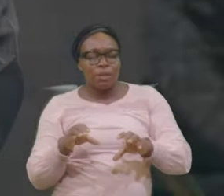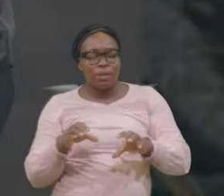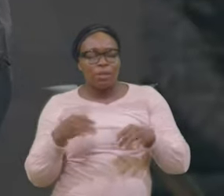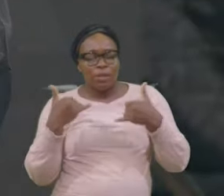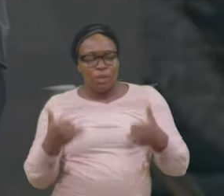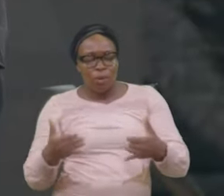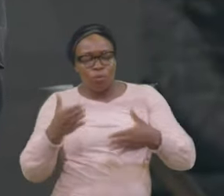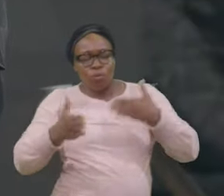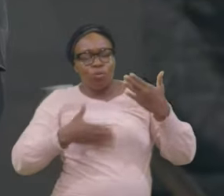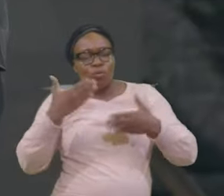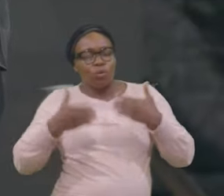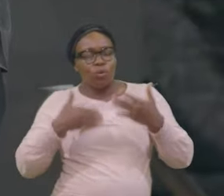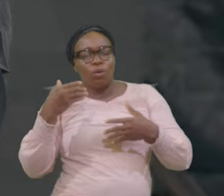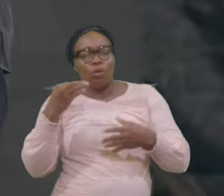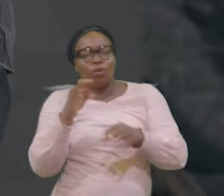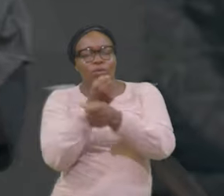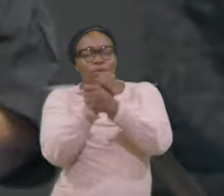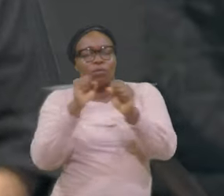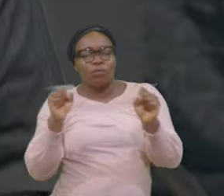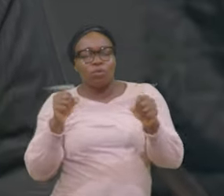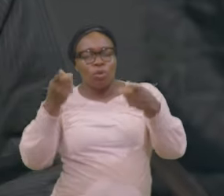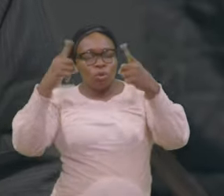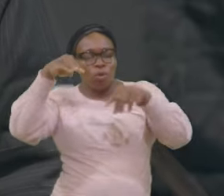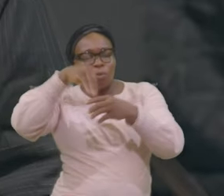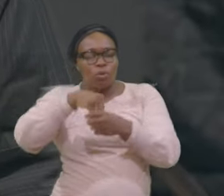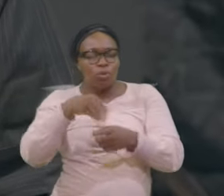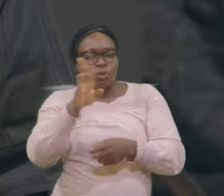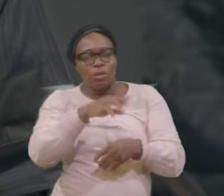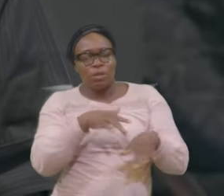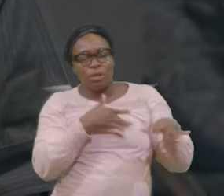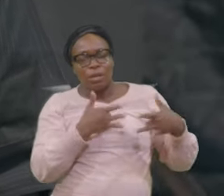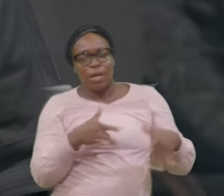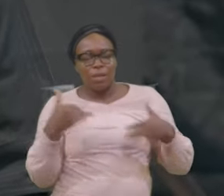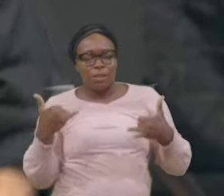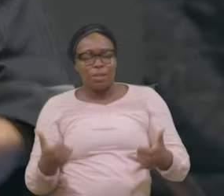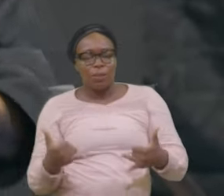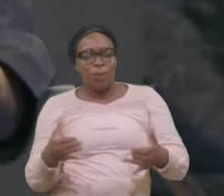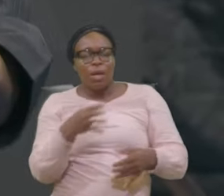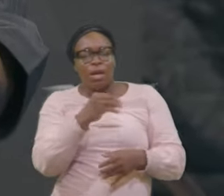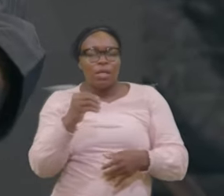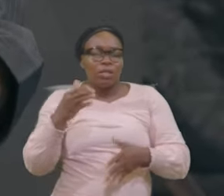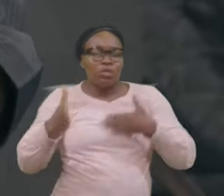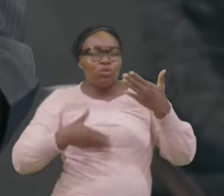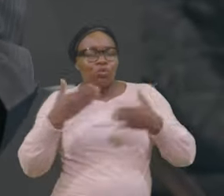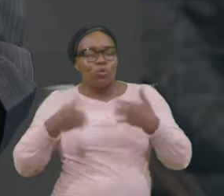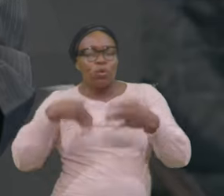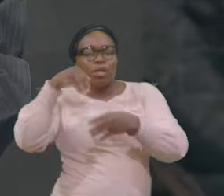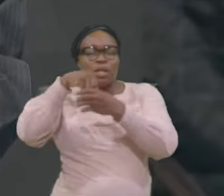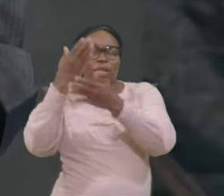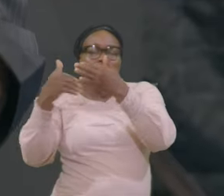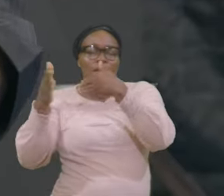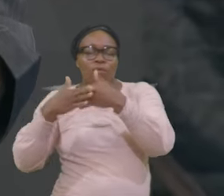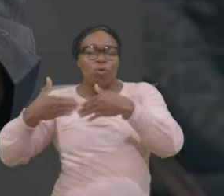Come into Their hearts Now And let There be joy In heaven Over Every one